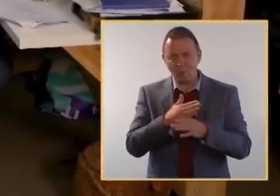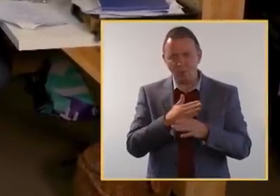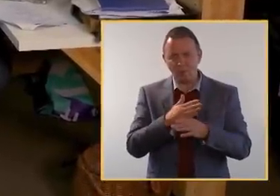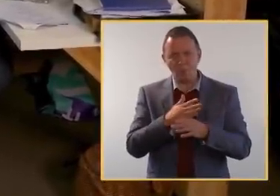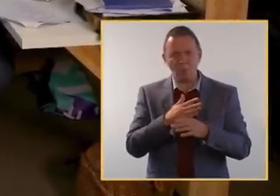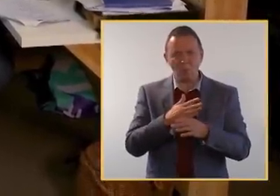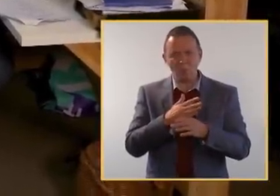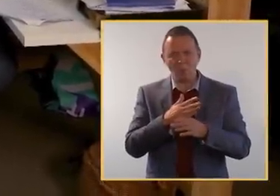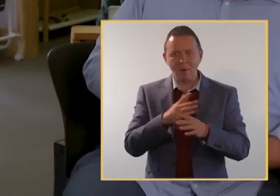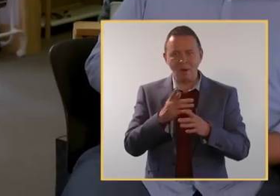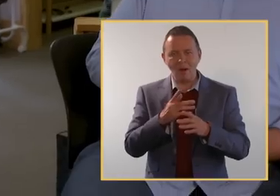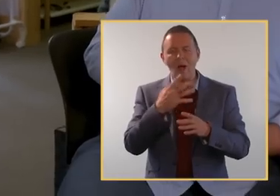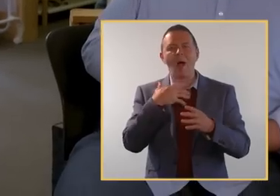work?